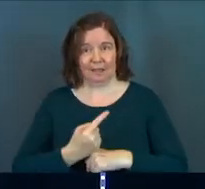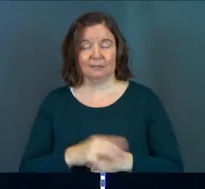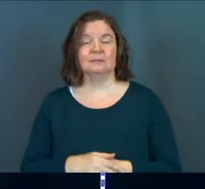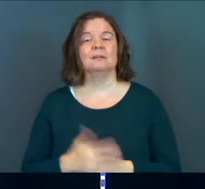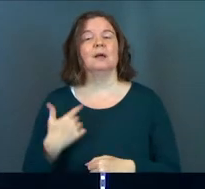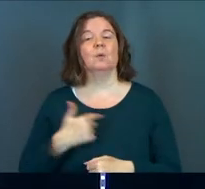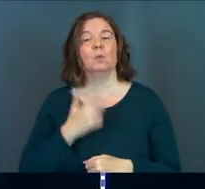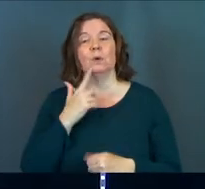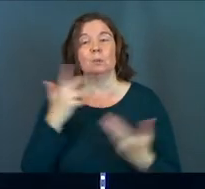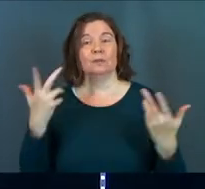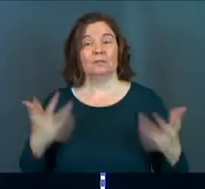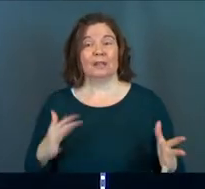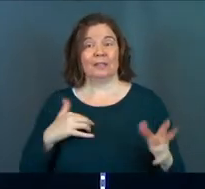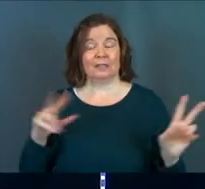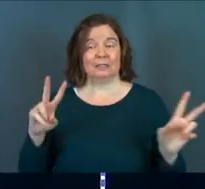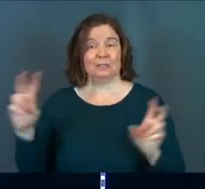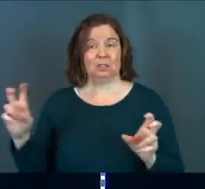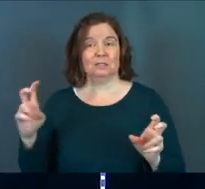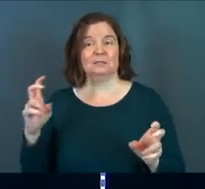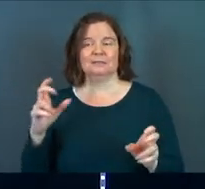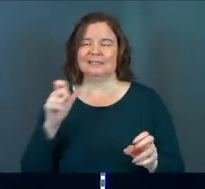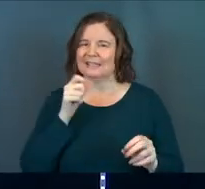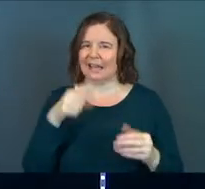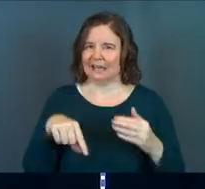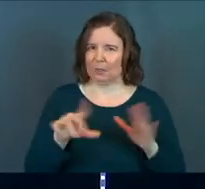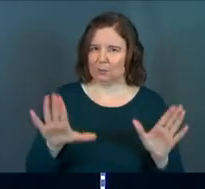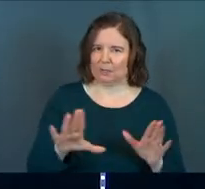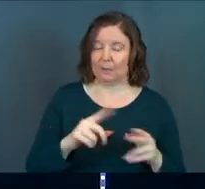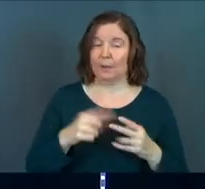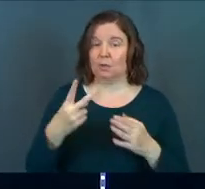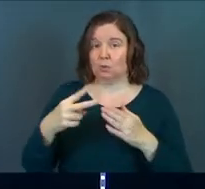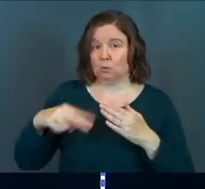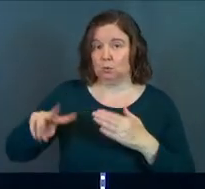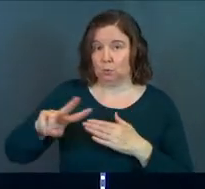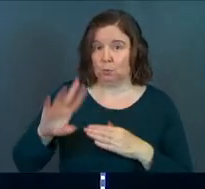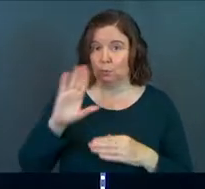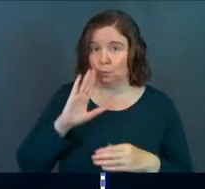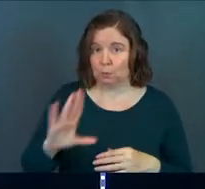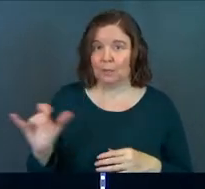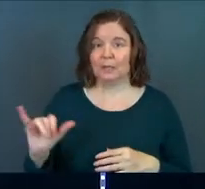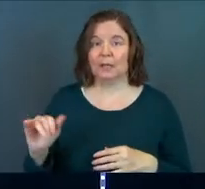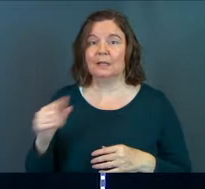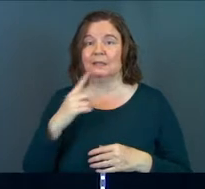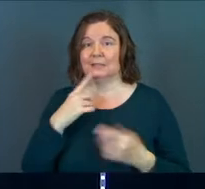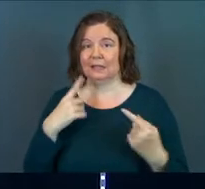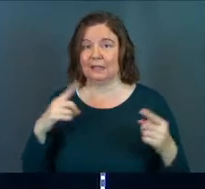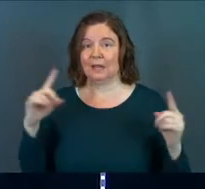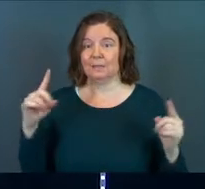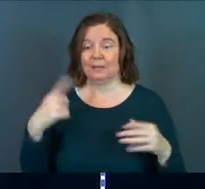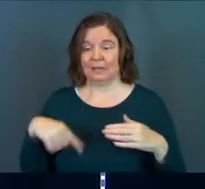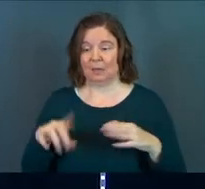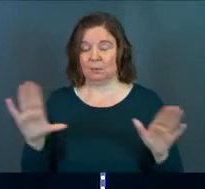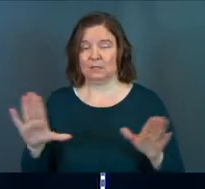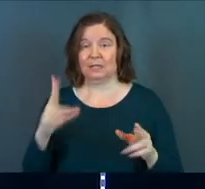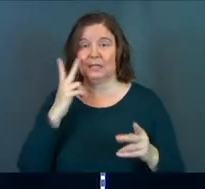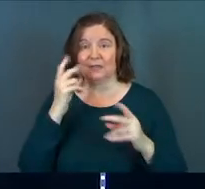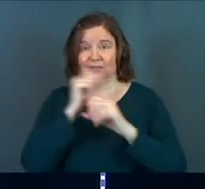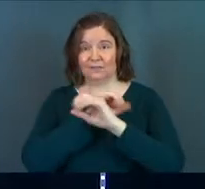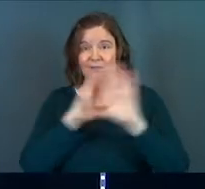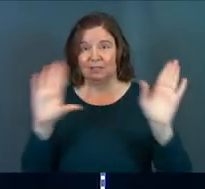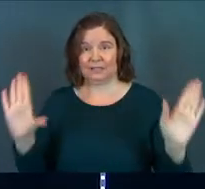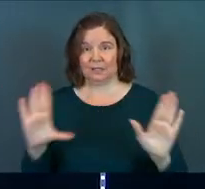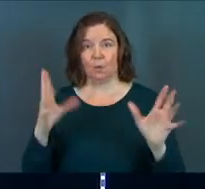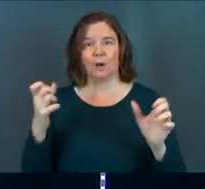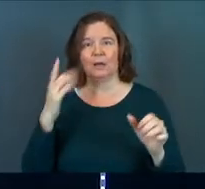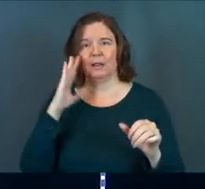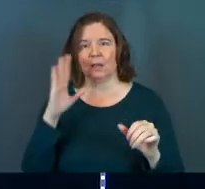and we will be wrapping up this series not next Sunday, but the Sunday after. Like they said in the announcement, next Sunday is Vision Sunday,